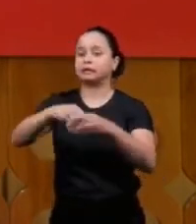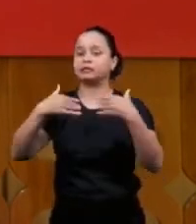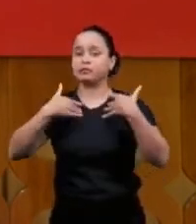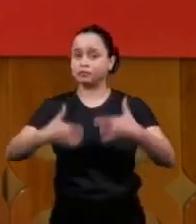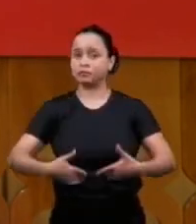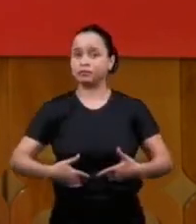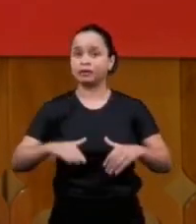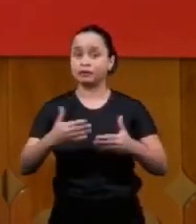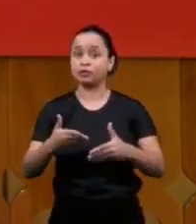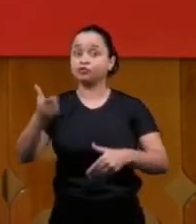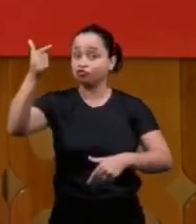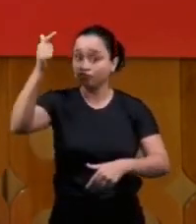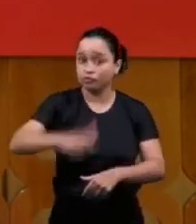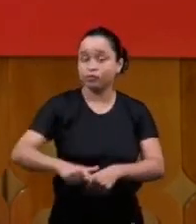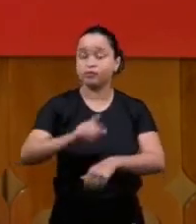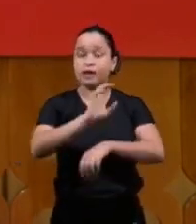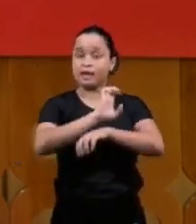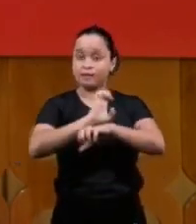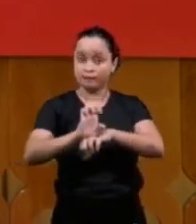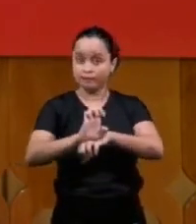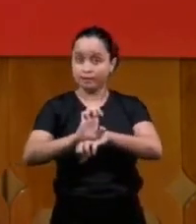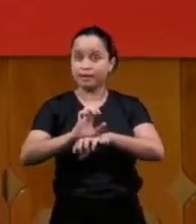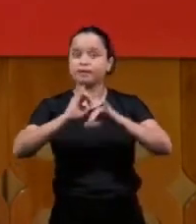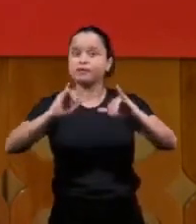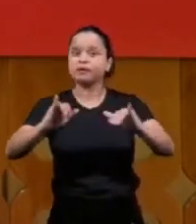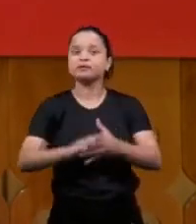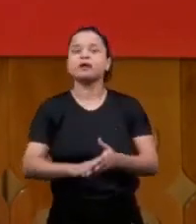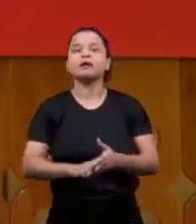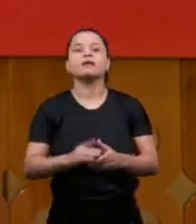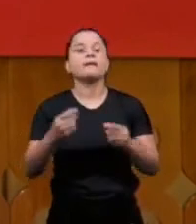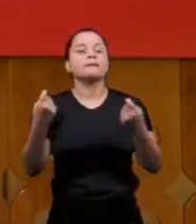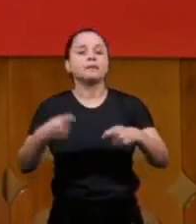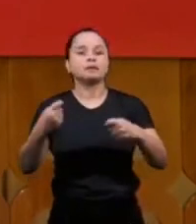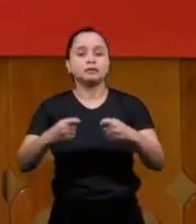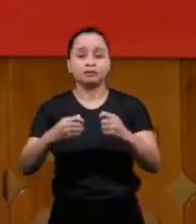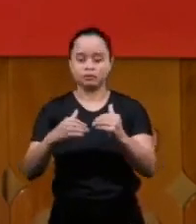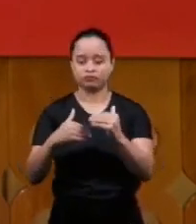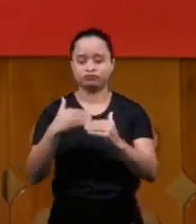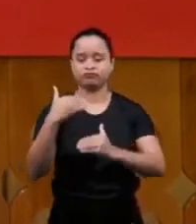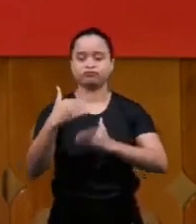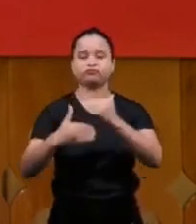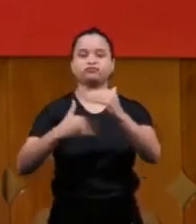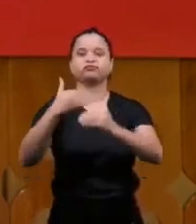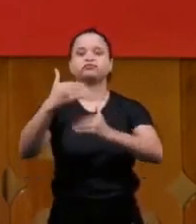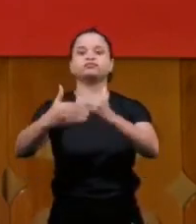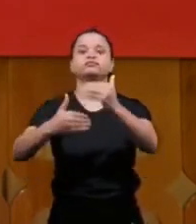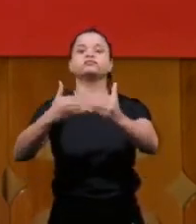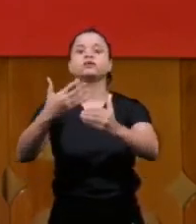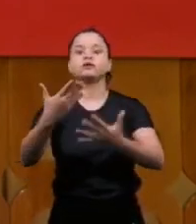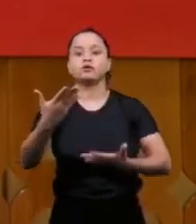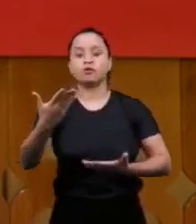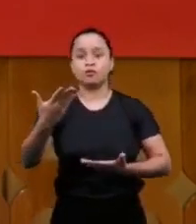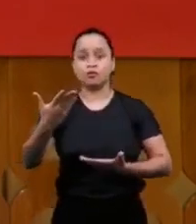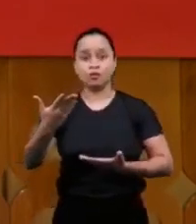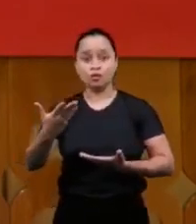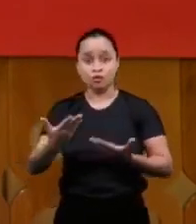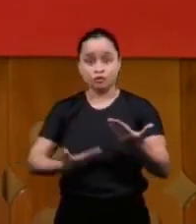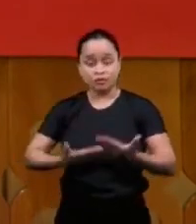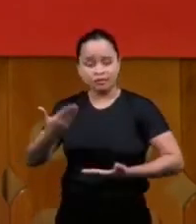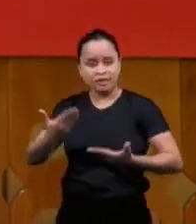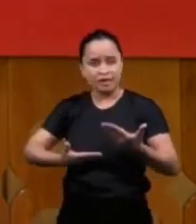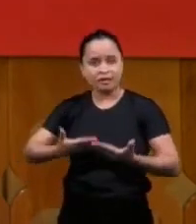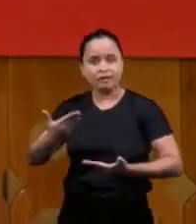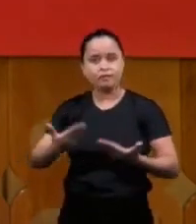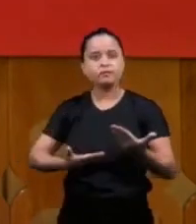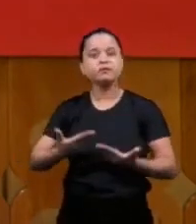the Ephesians he says that we want to perfect the saints for the work for the work of